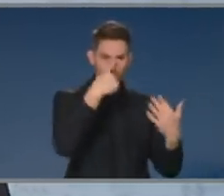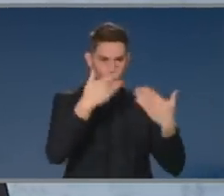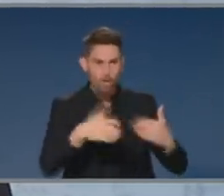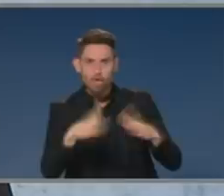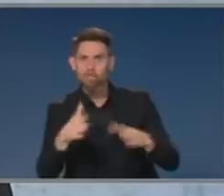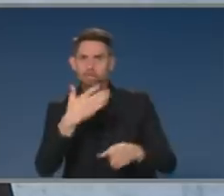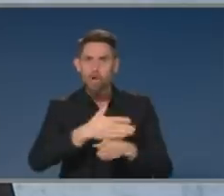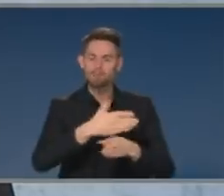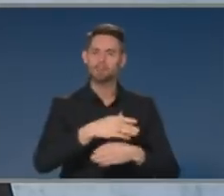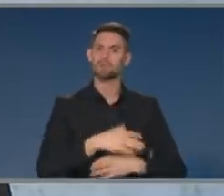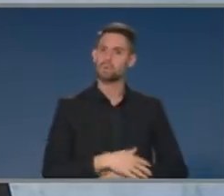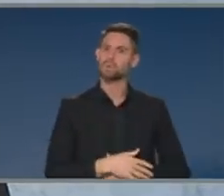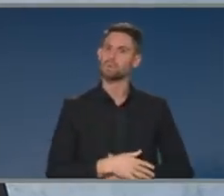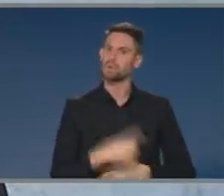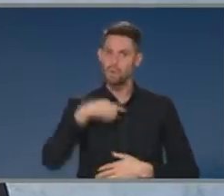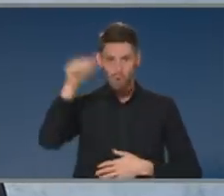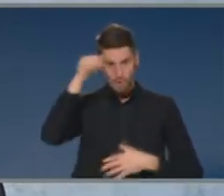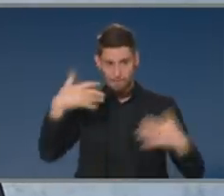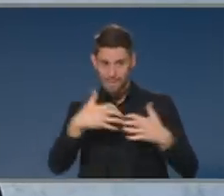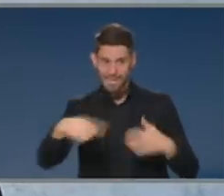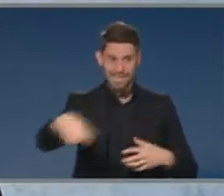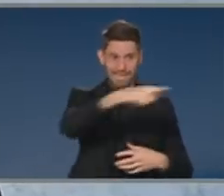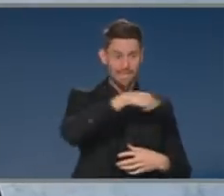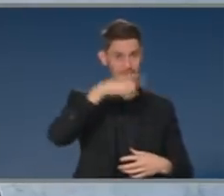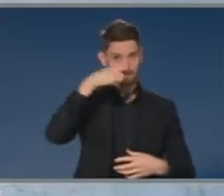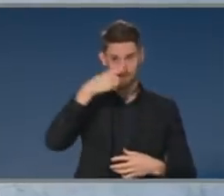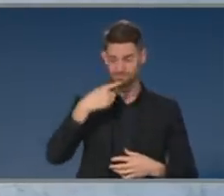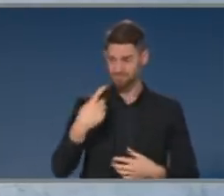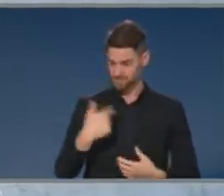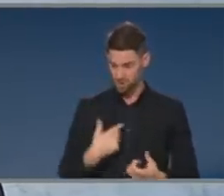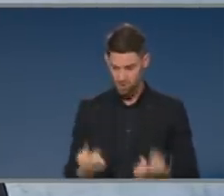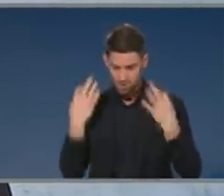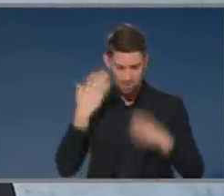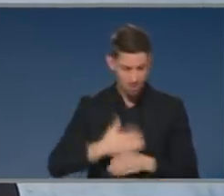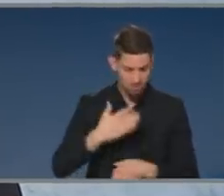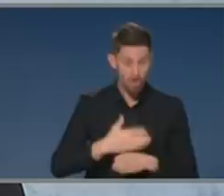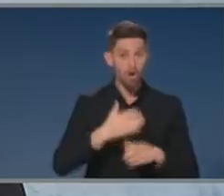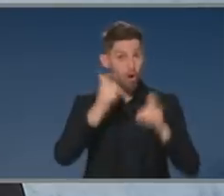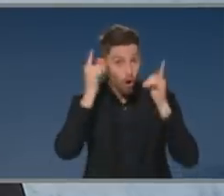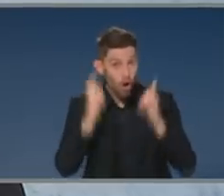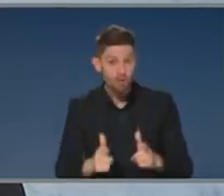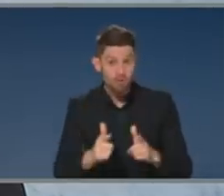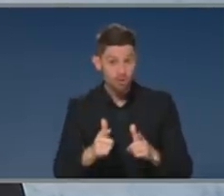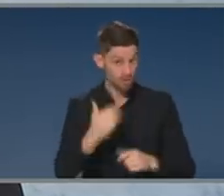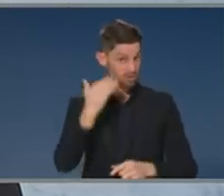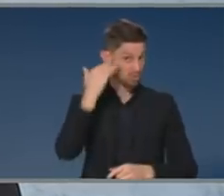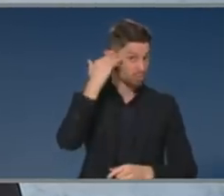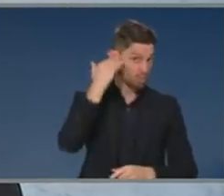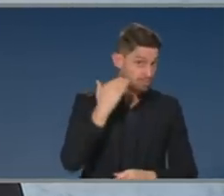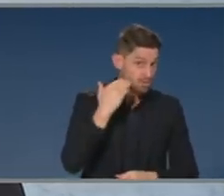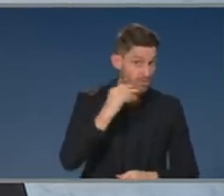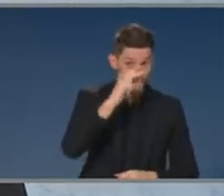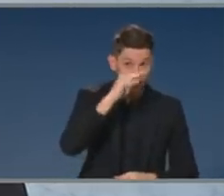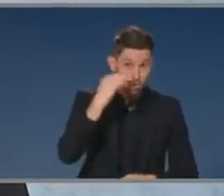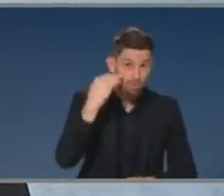burden of unemployment is disproportionately affecting both women and younger people. And that is